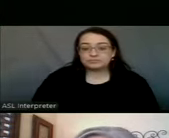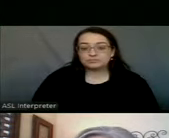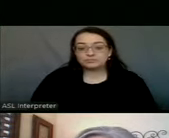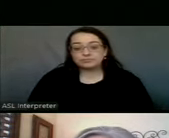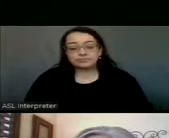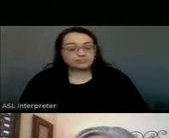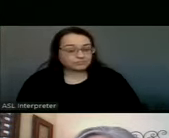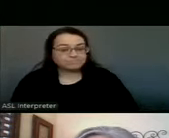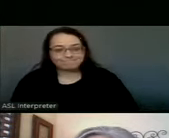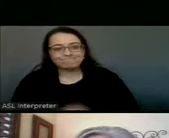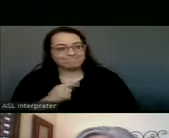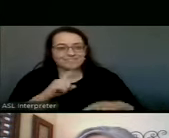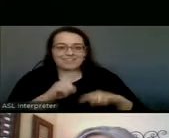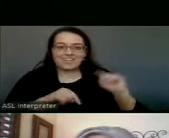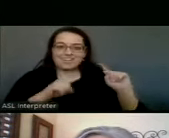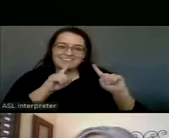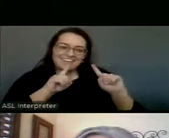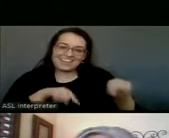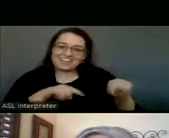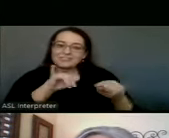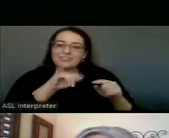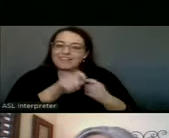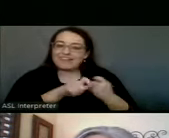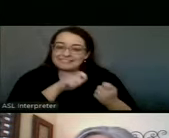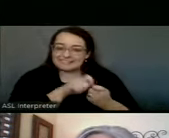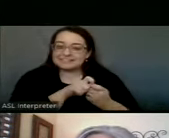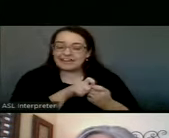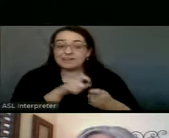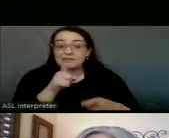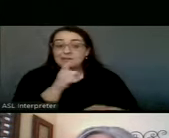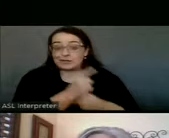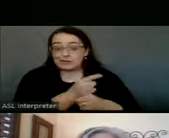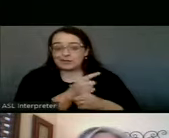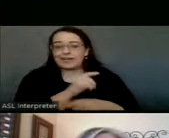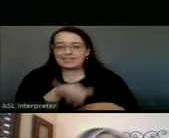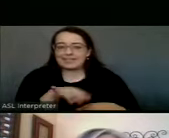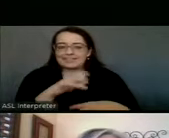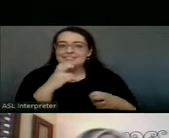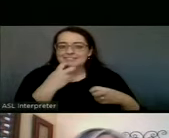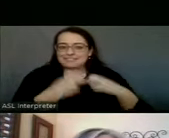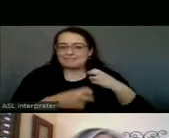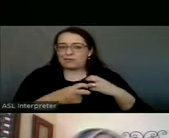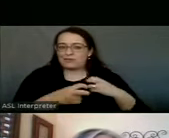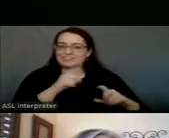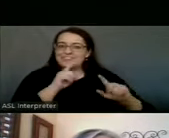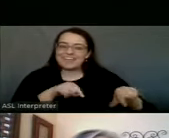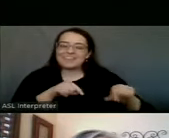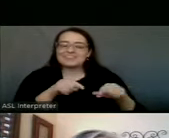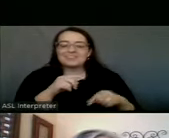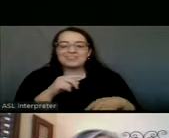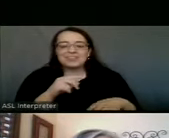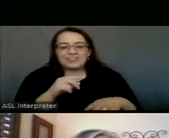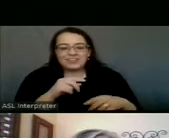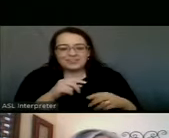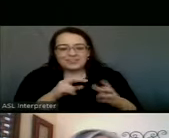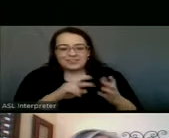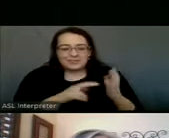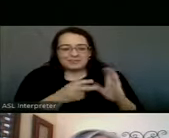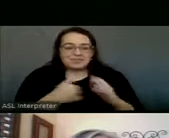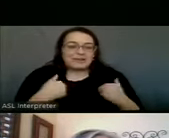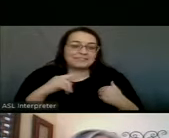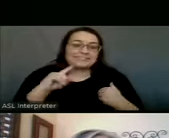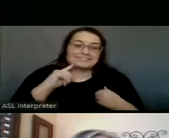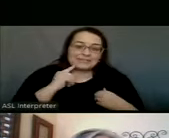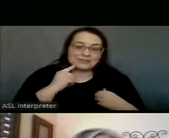You know, I can't answer that question exactly. You're right. That's a tough one. We'd have to do some serious